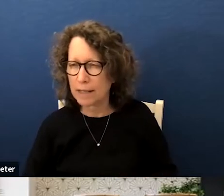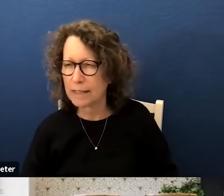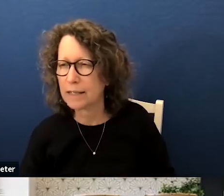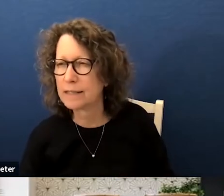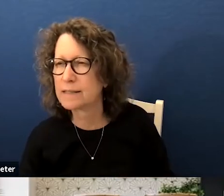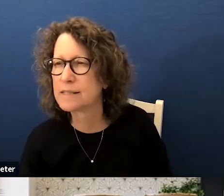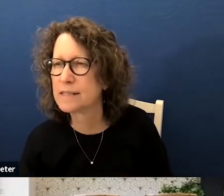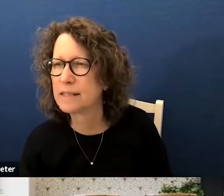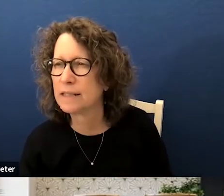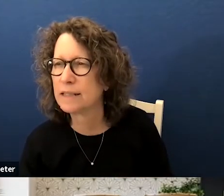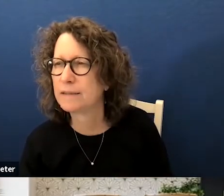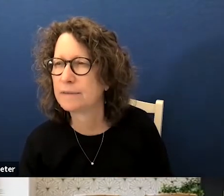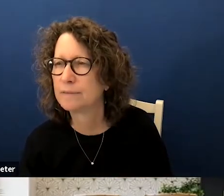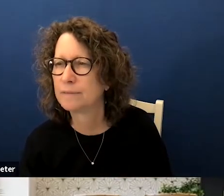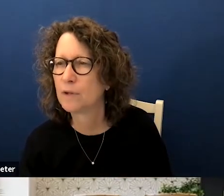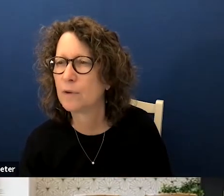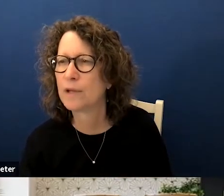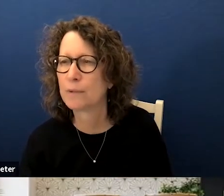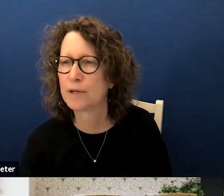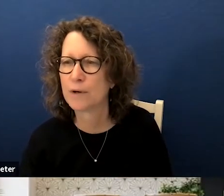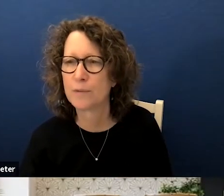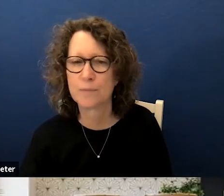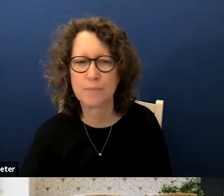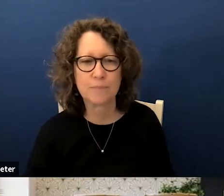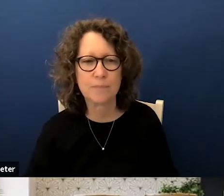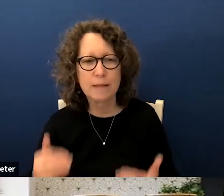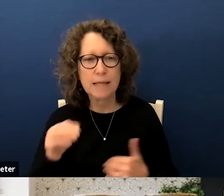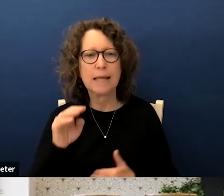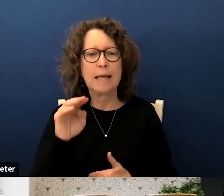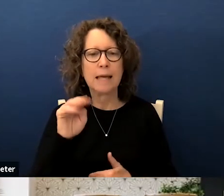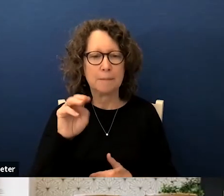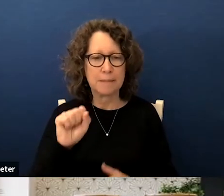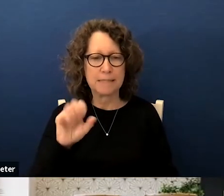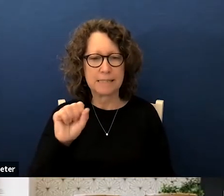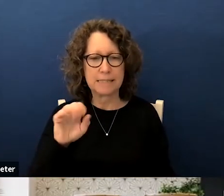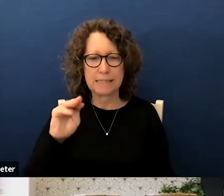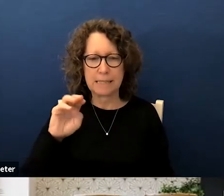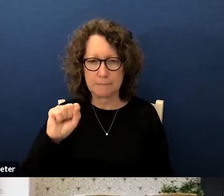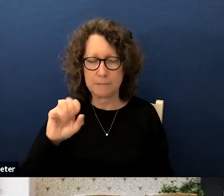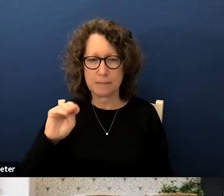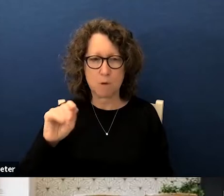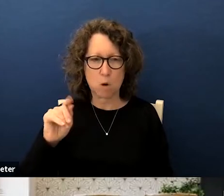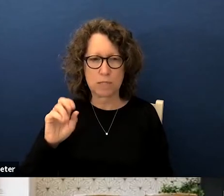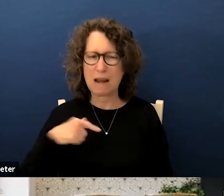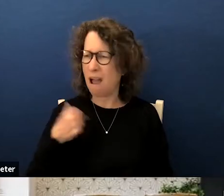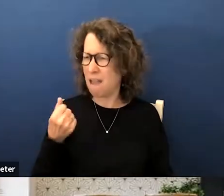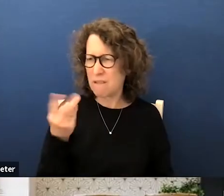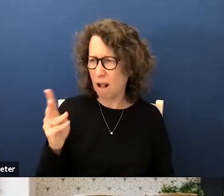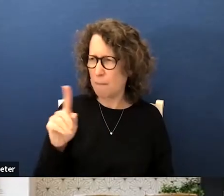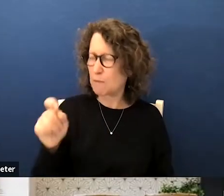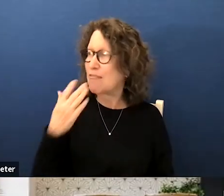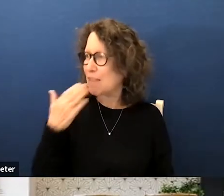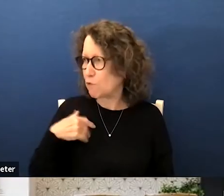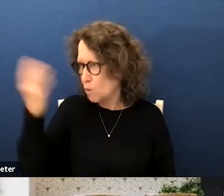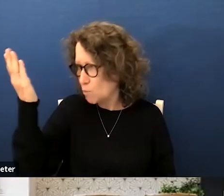thanks very much miss sims motin yes thank you for the presentation tonight i have a couple questions number one uh